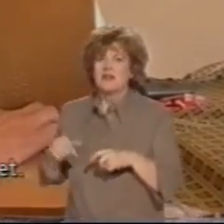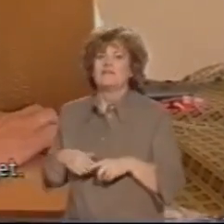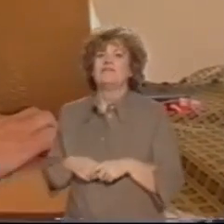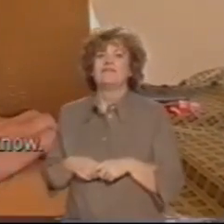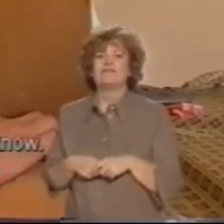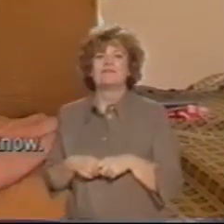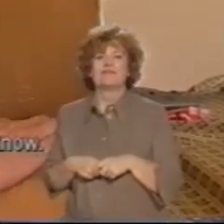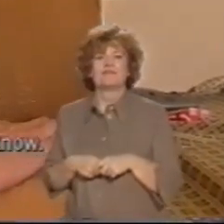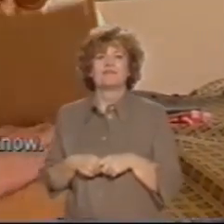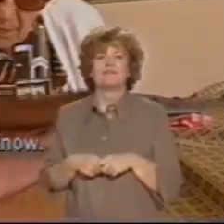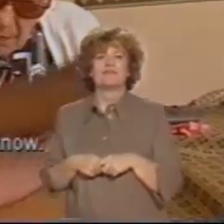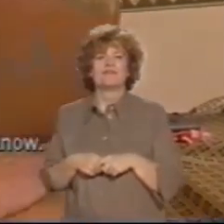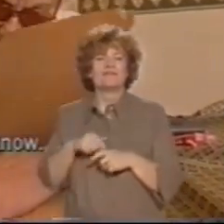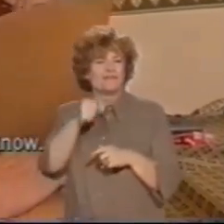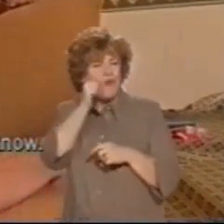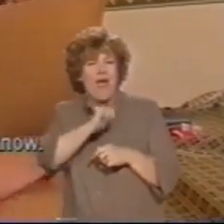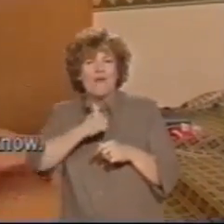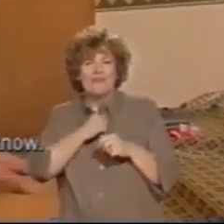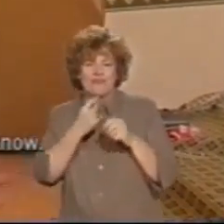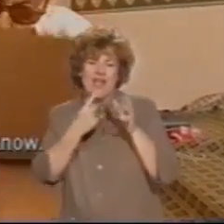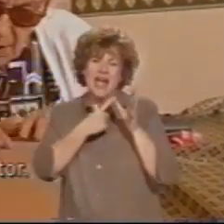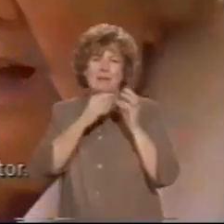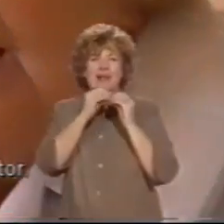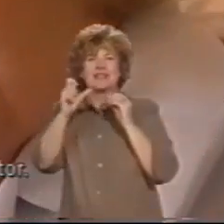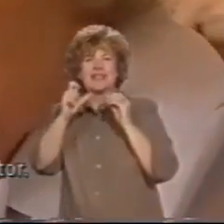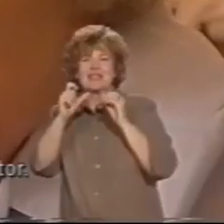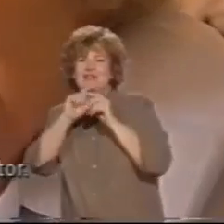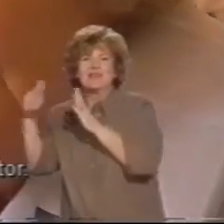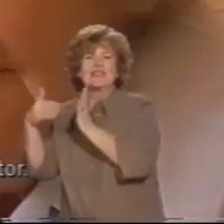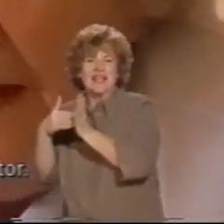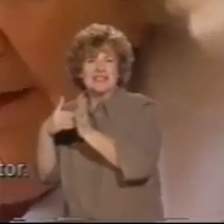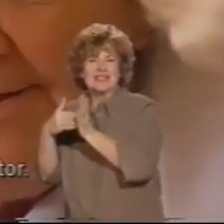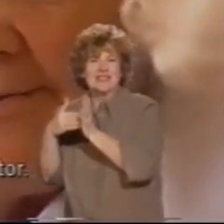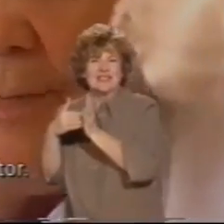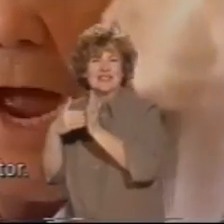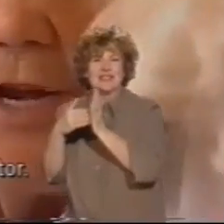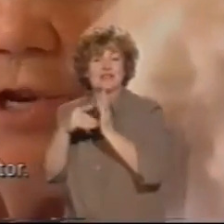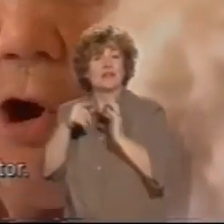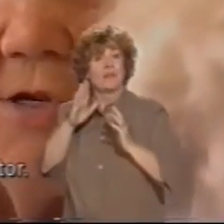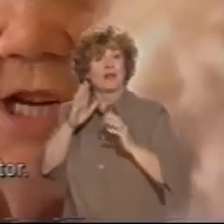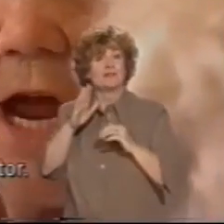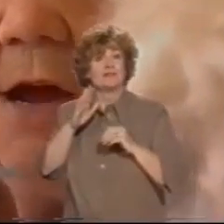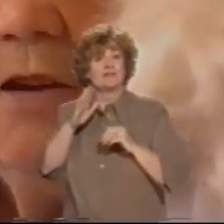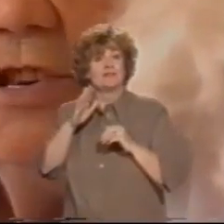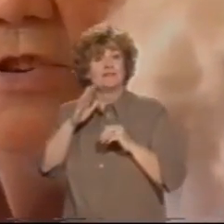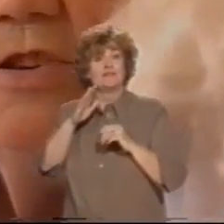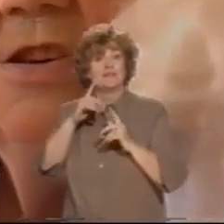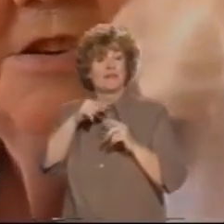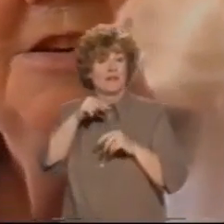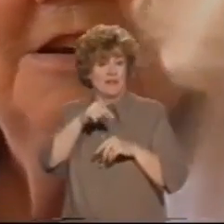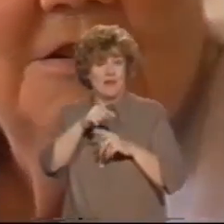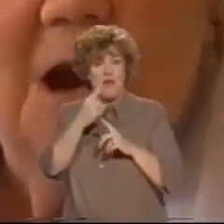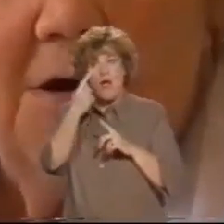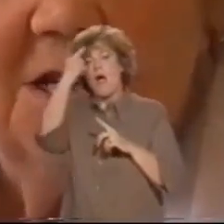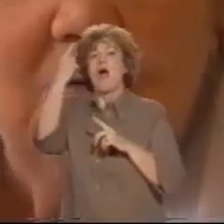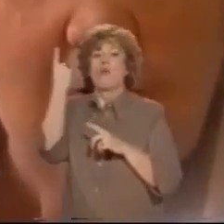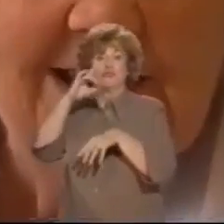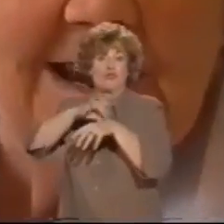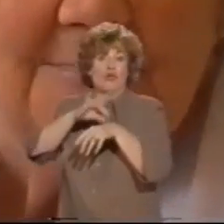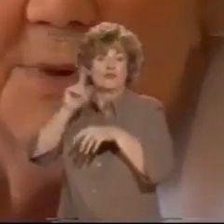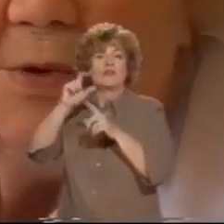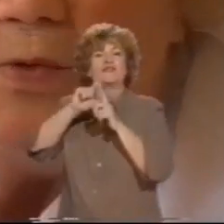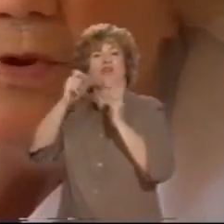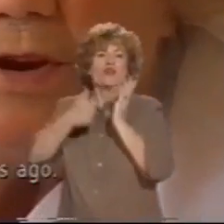alphabet, the ordinary one, you know. Yes. It was invented by a doctor. Dr.